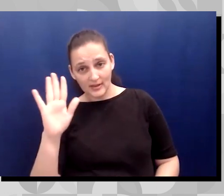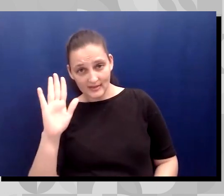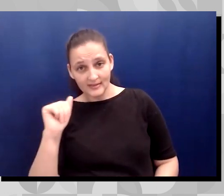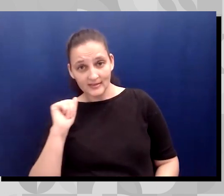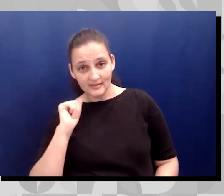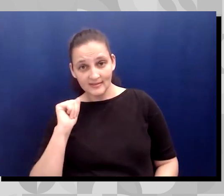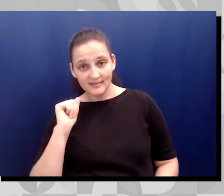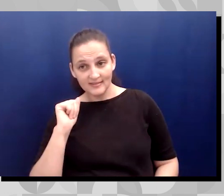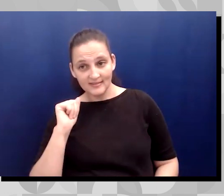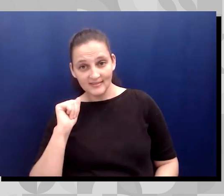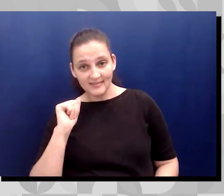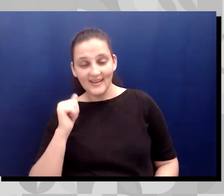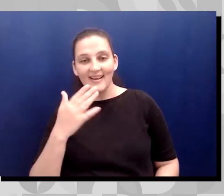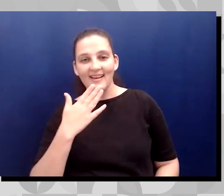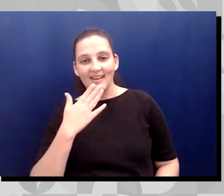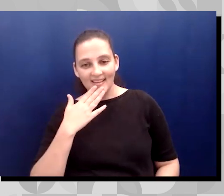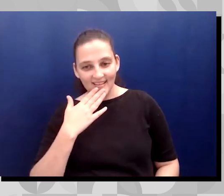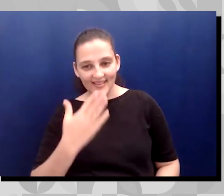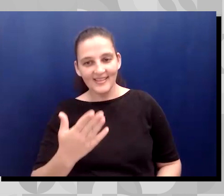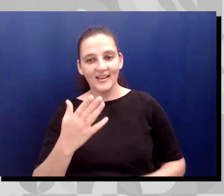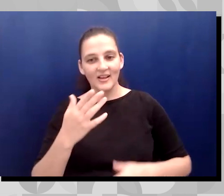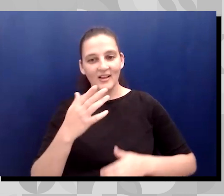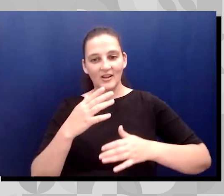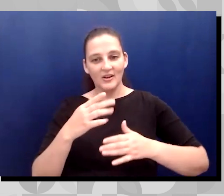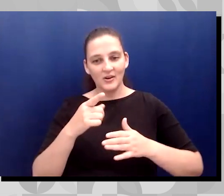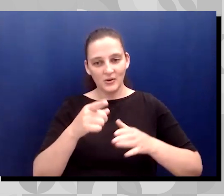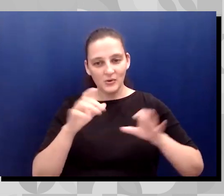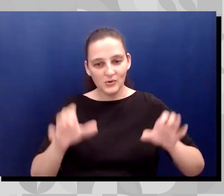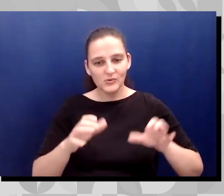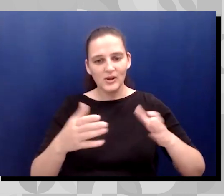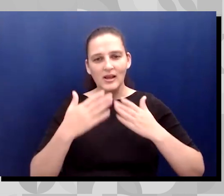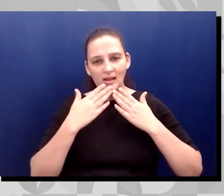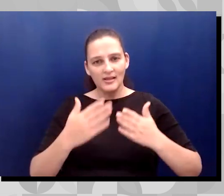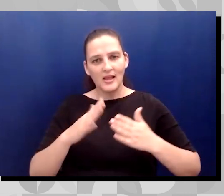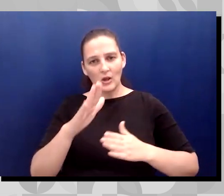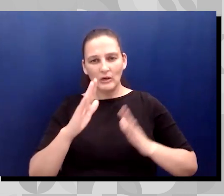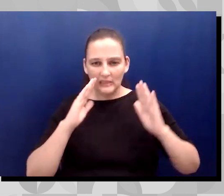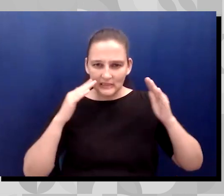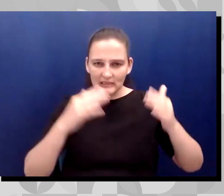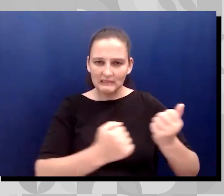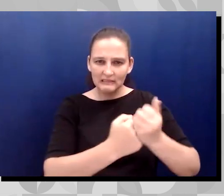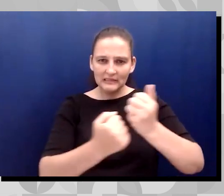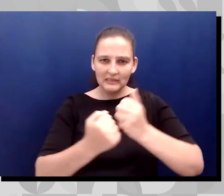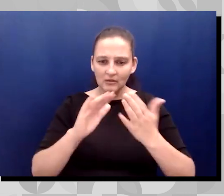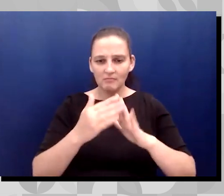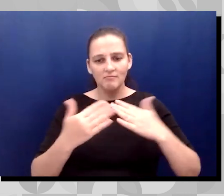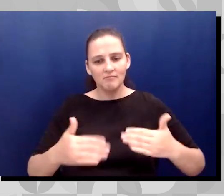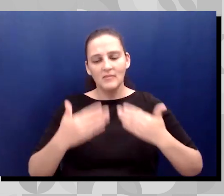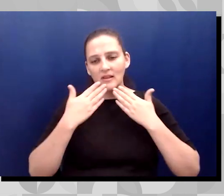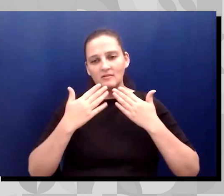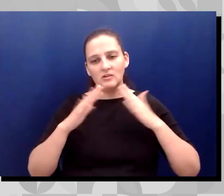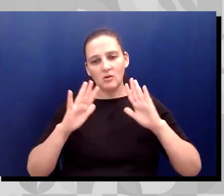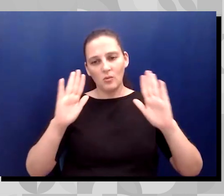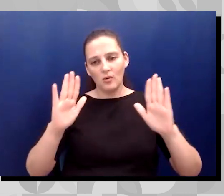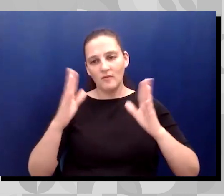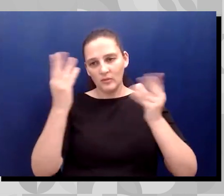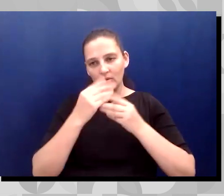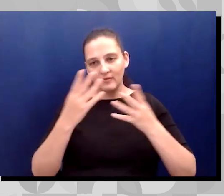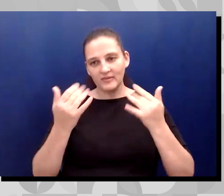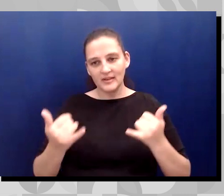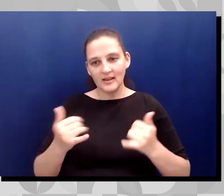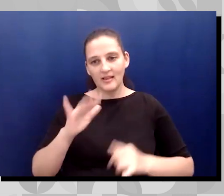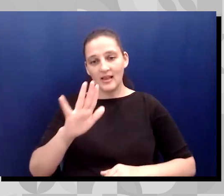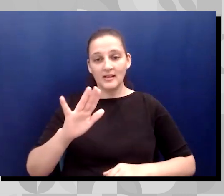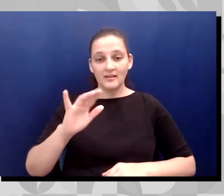thank you for what you do. Thank you for how you pour into yourself in the community. And thank you for such wonderful and beautiful insight today. That's the first time team I've, I've heard of the